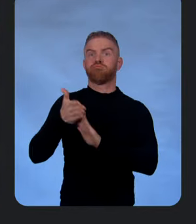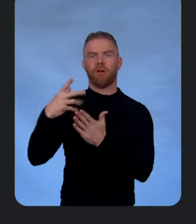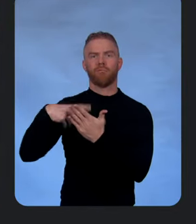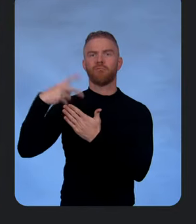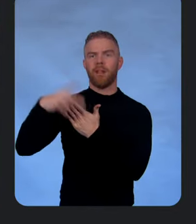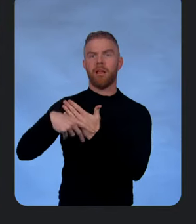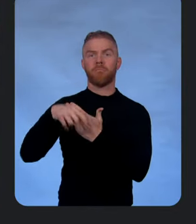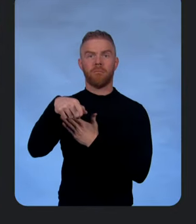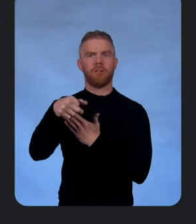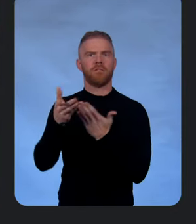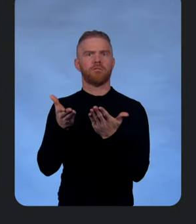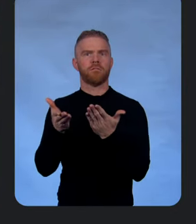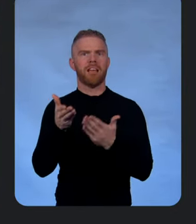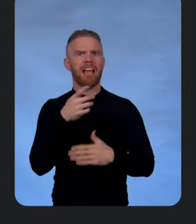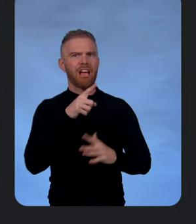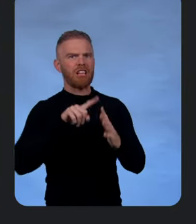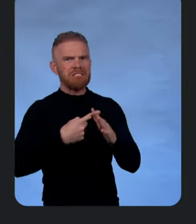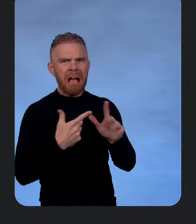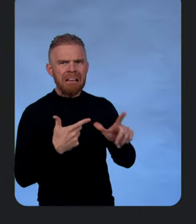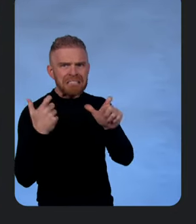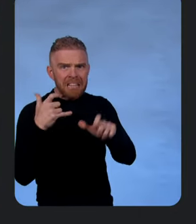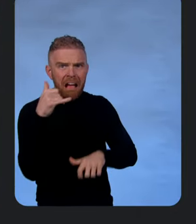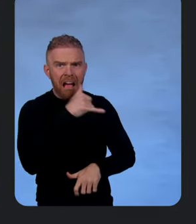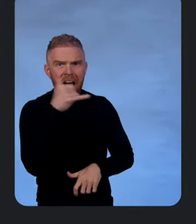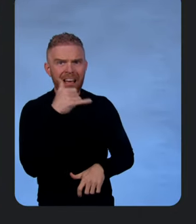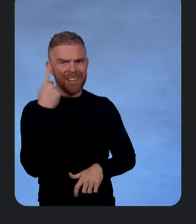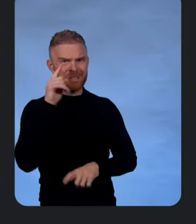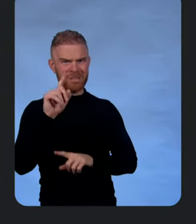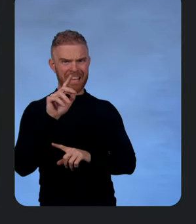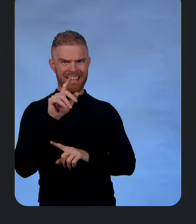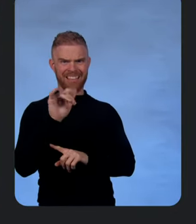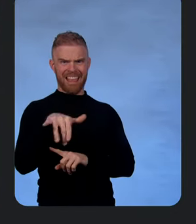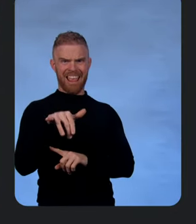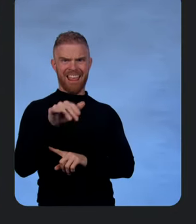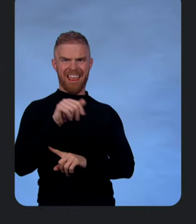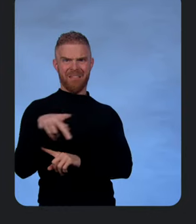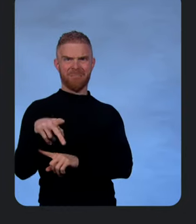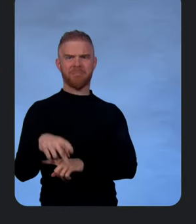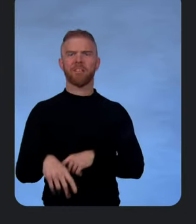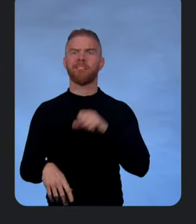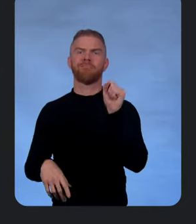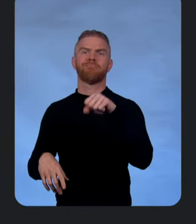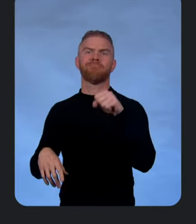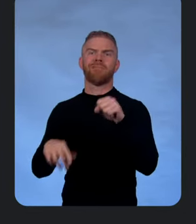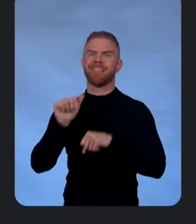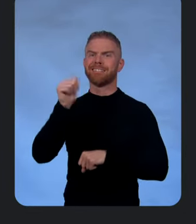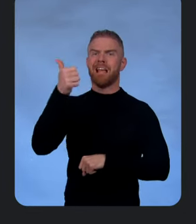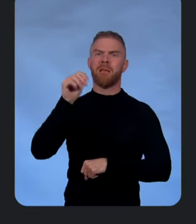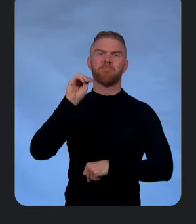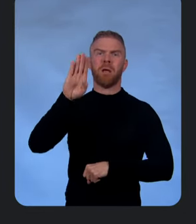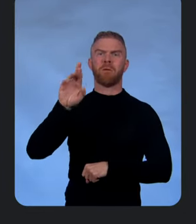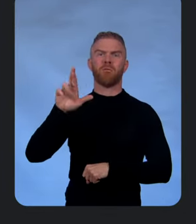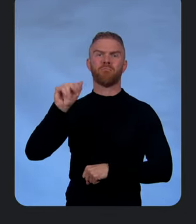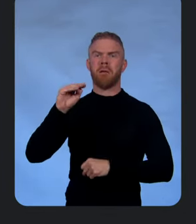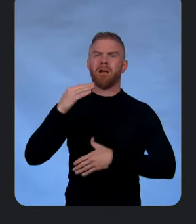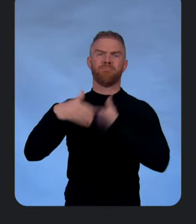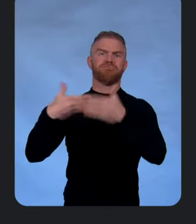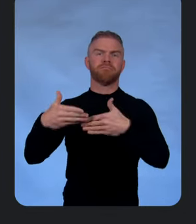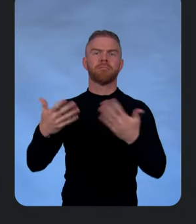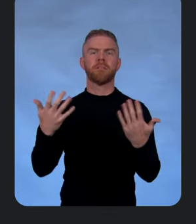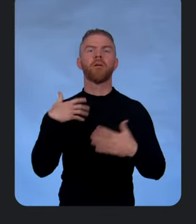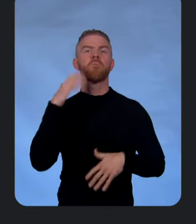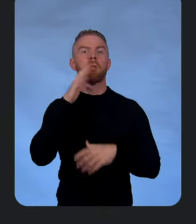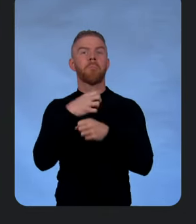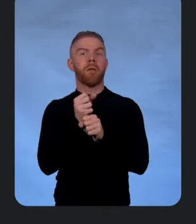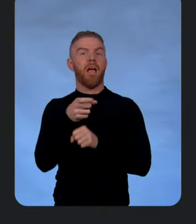comically fast for a job application. fast. it's, you know, tens of megabytes of RAM and all that. And now I want to actually make the request. So I'll just call the